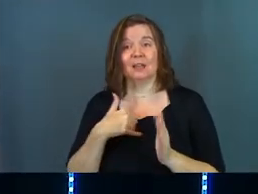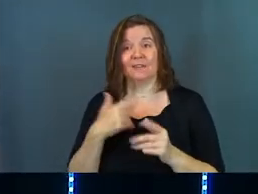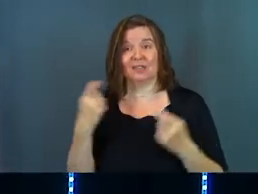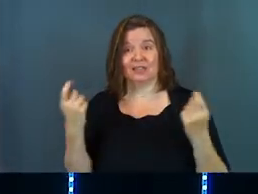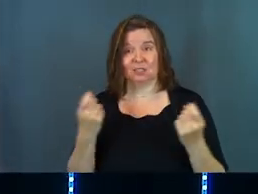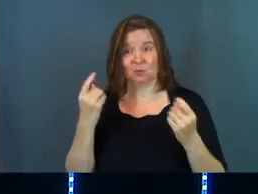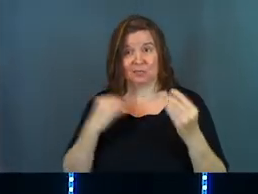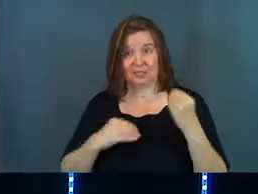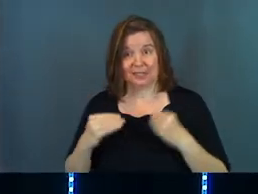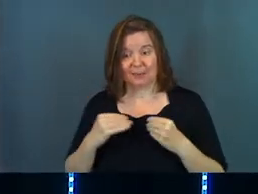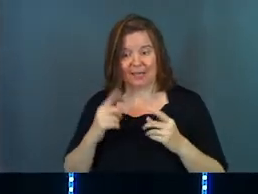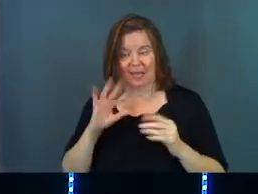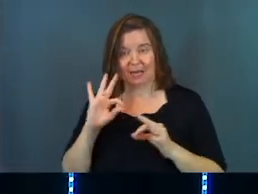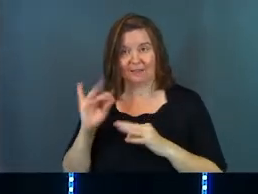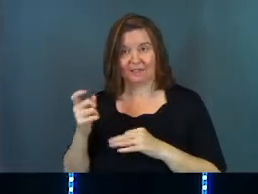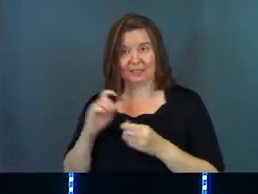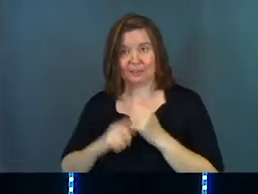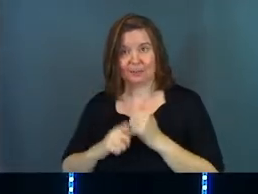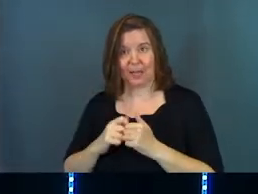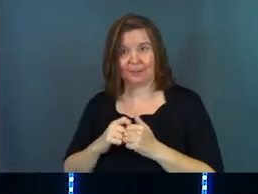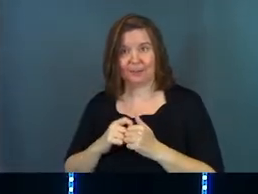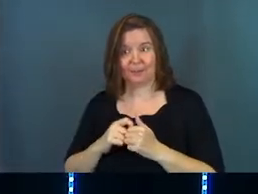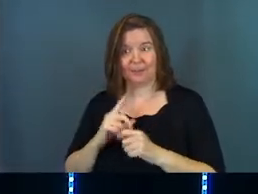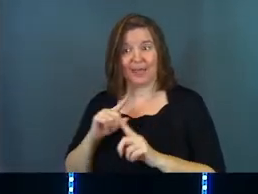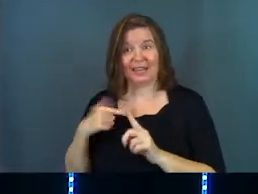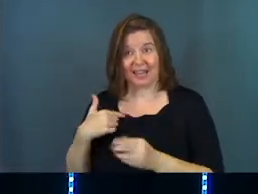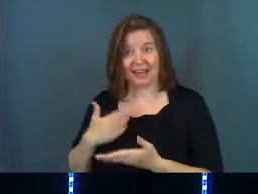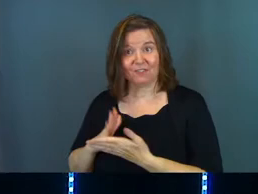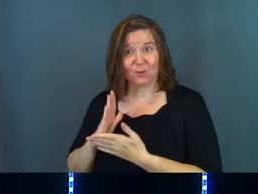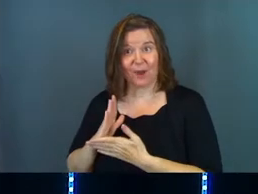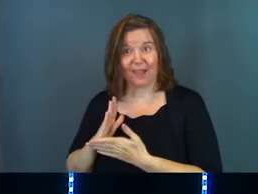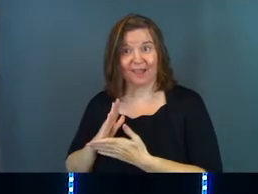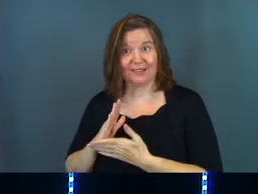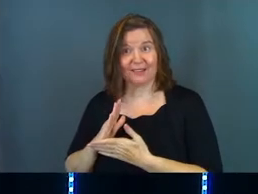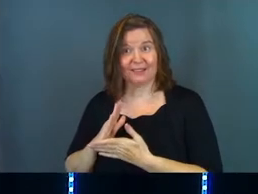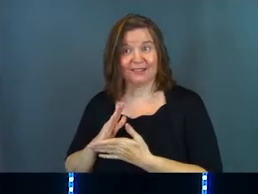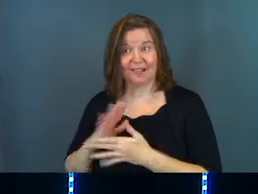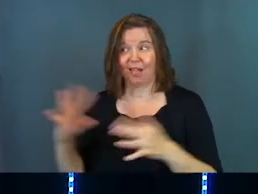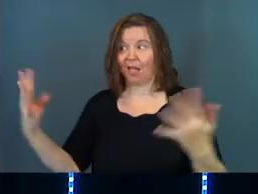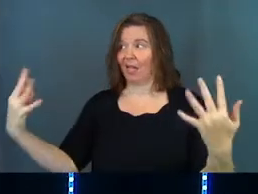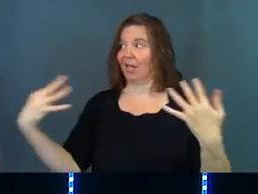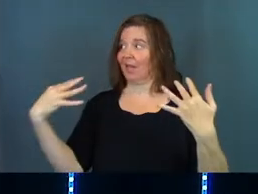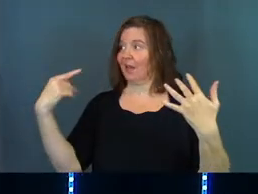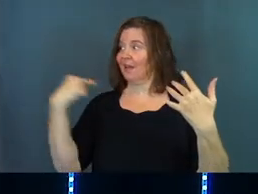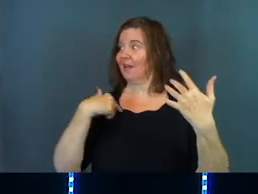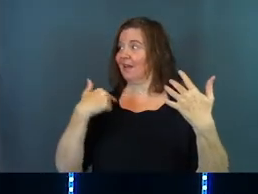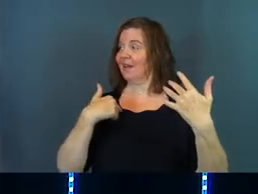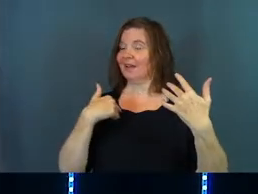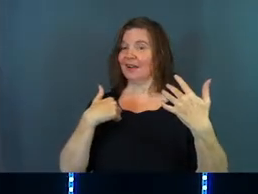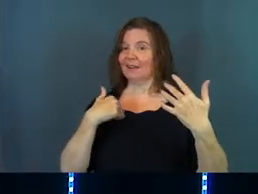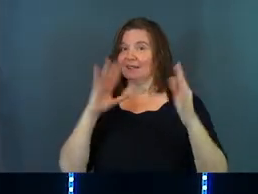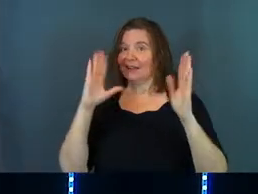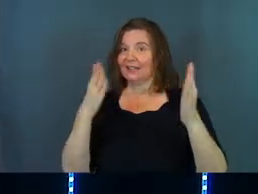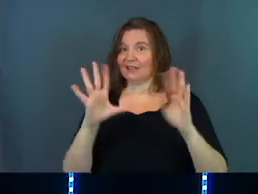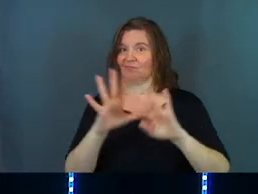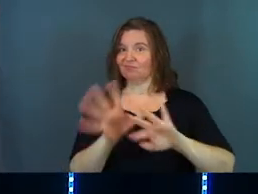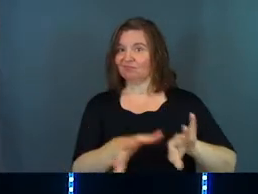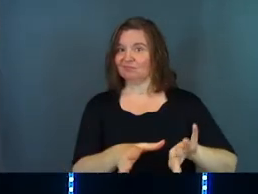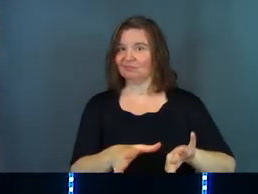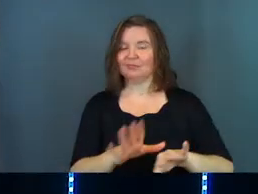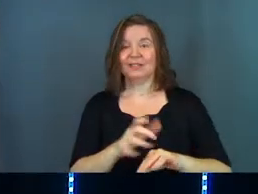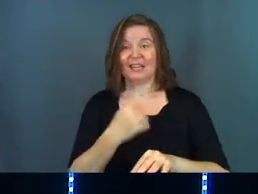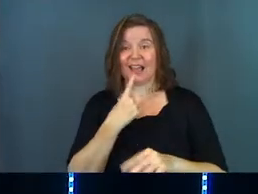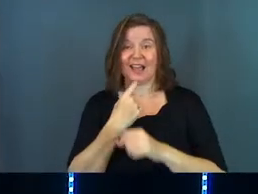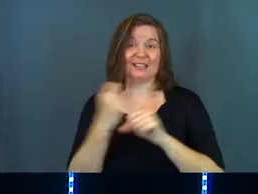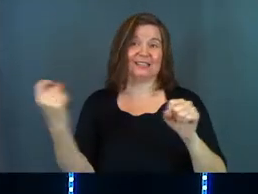this reception and he's fixing this problem and he had every right to take all the attention away from the bride and groom and say, didn't